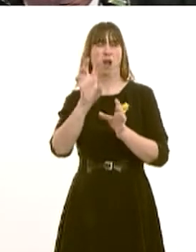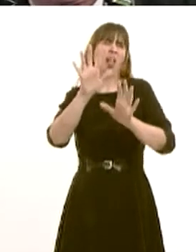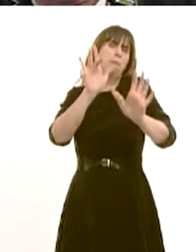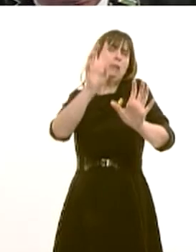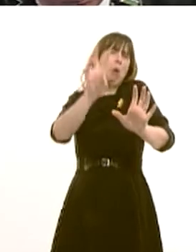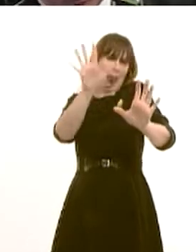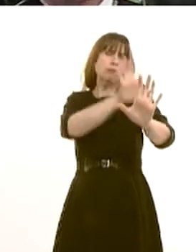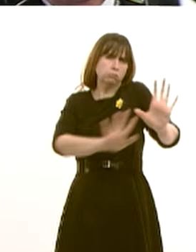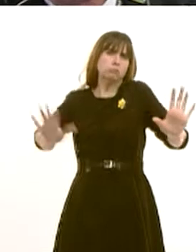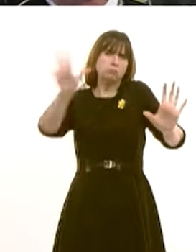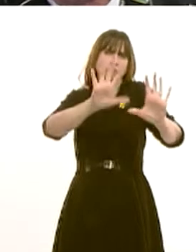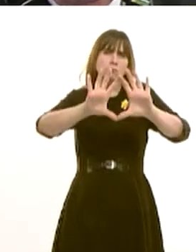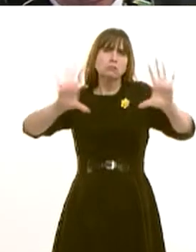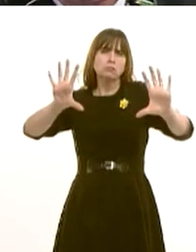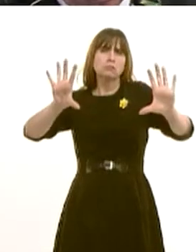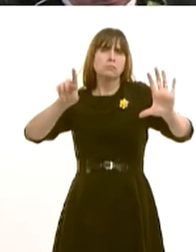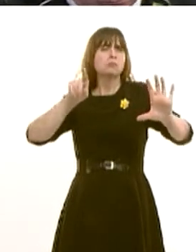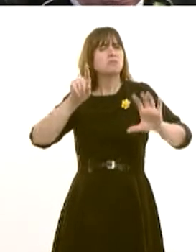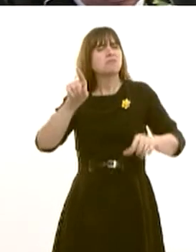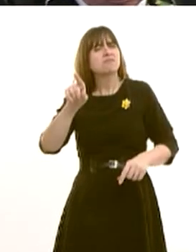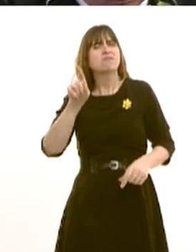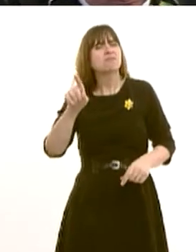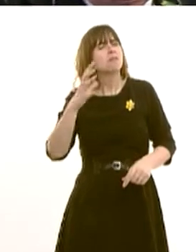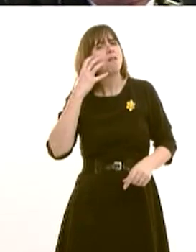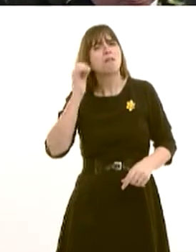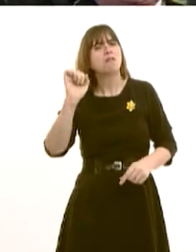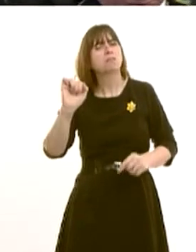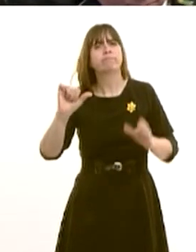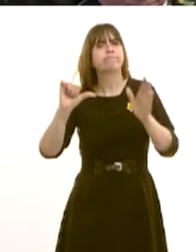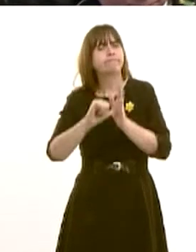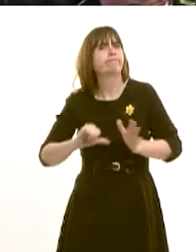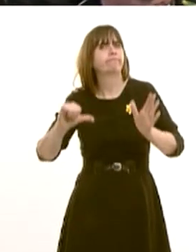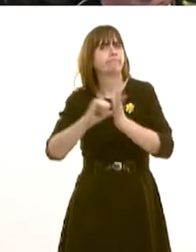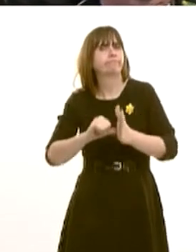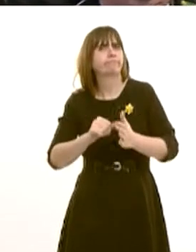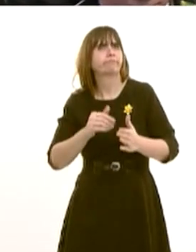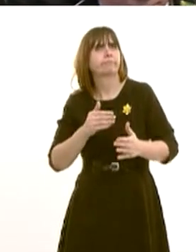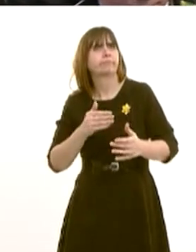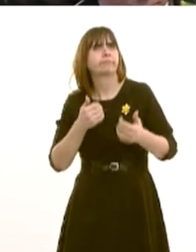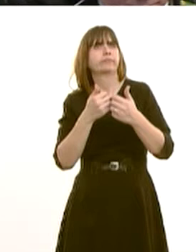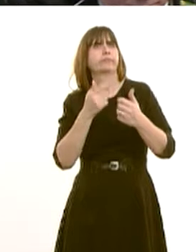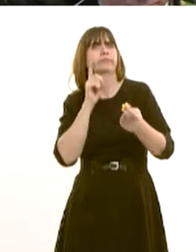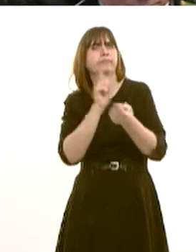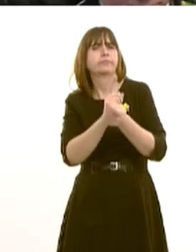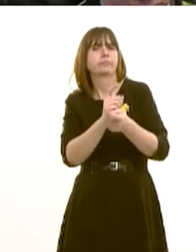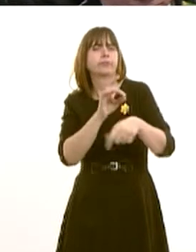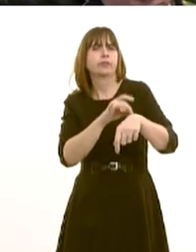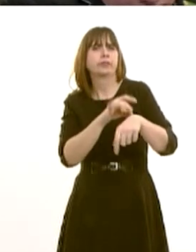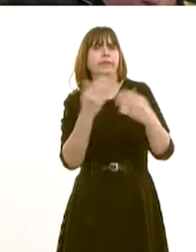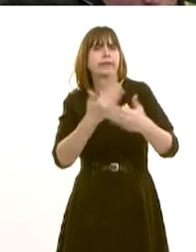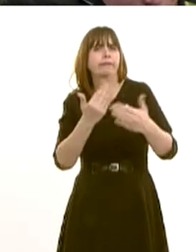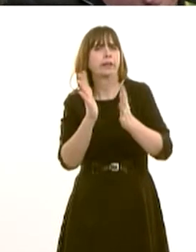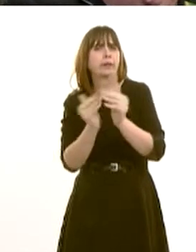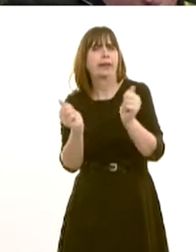is one of those areas where there are problems in terms of access to GPs, particularly in the evenings and on the weekends.